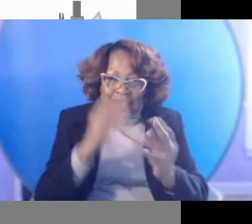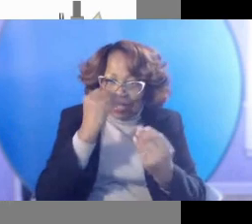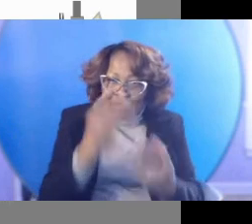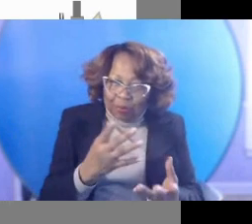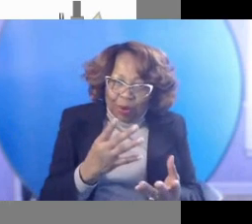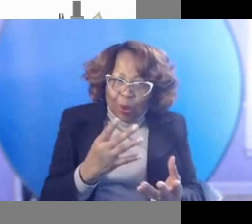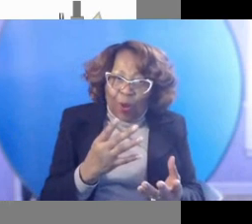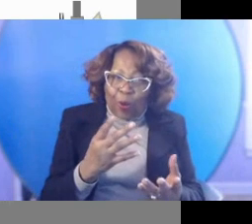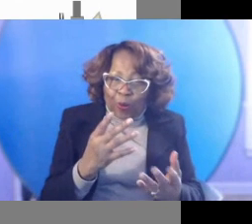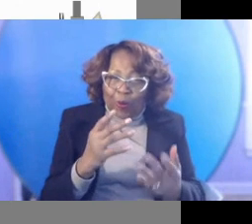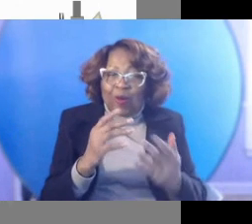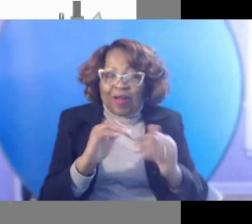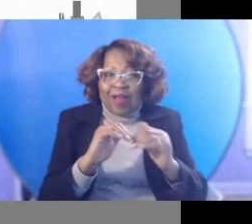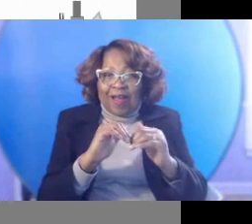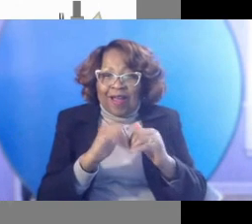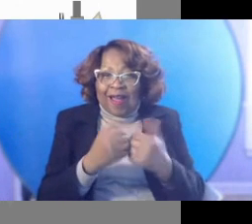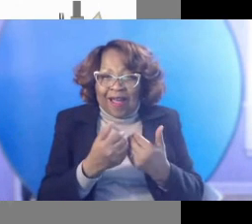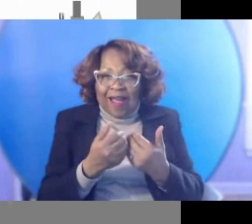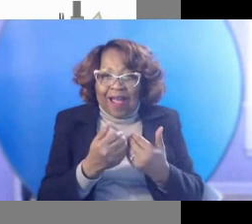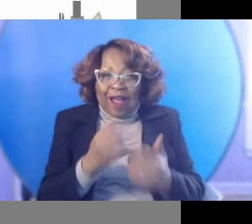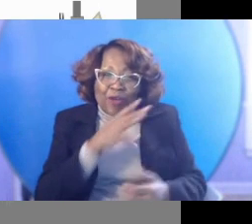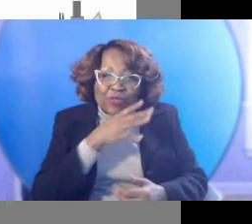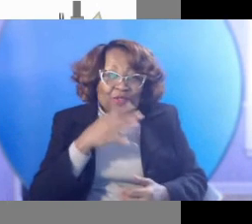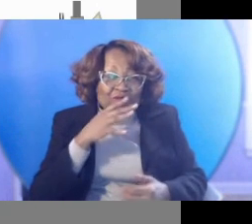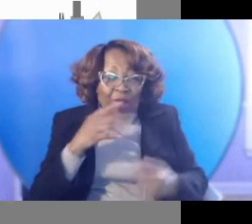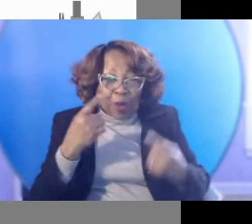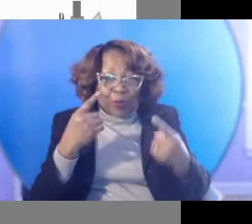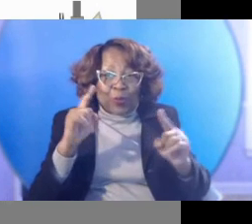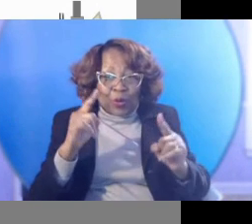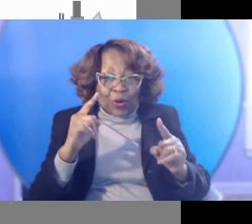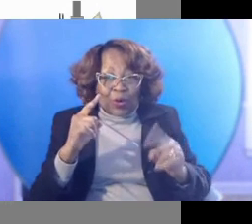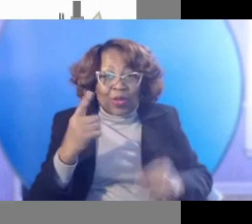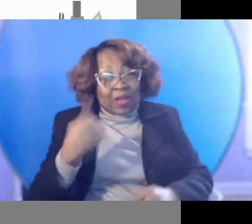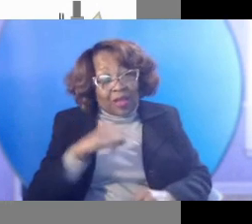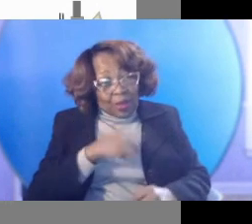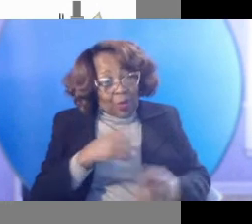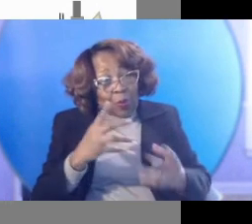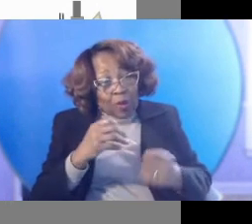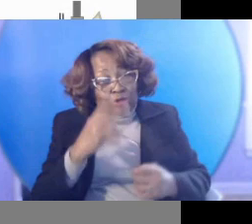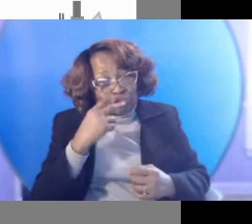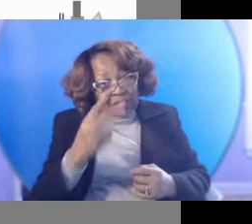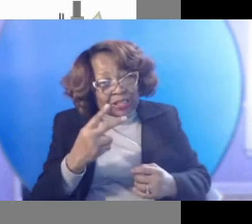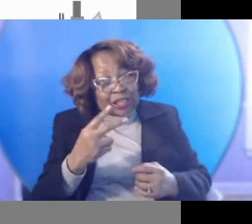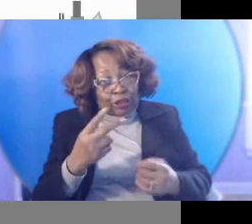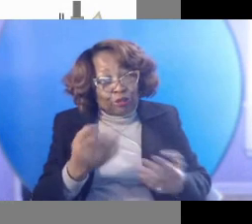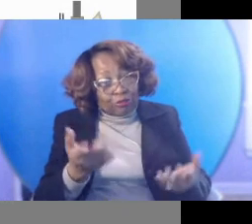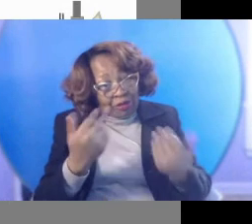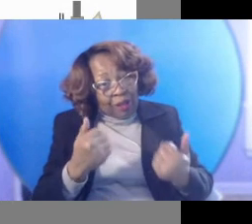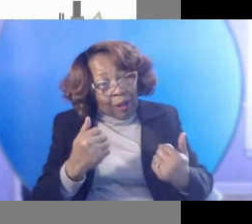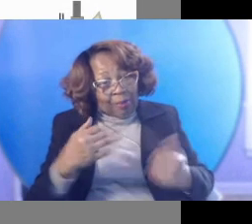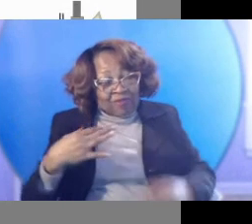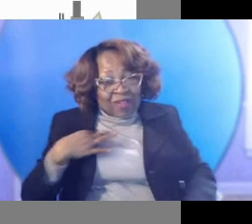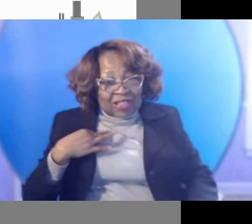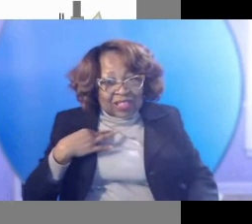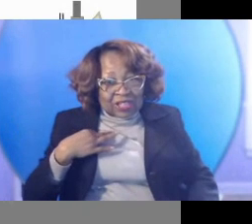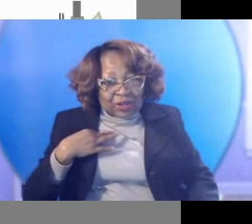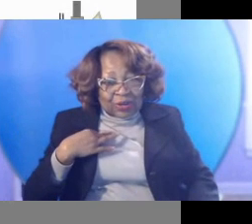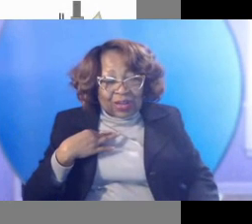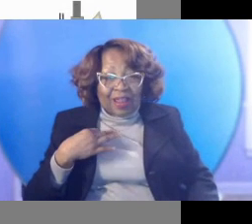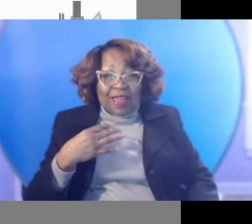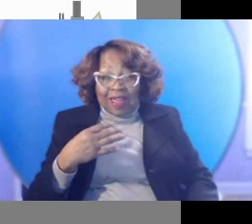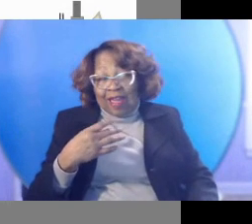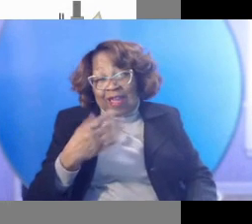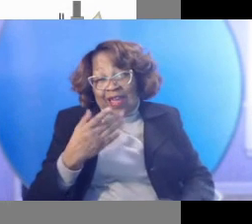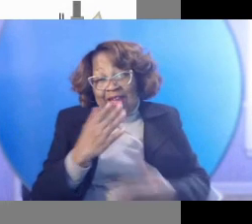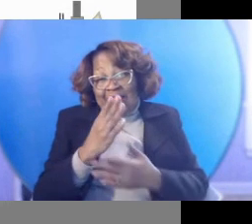how the, the farm worked and that we would want to see them over and volunteering. And we, some of the